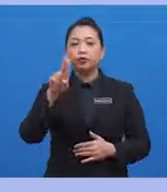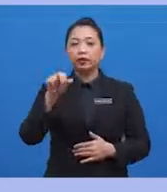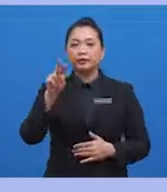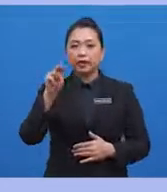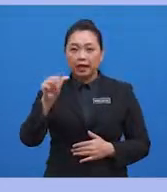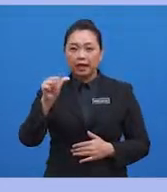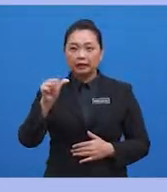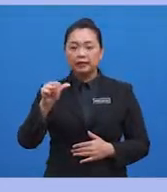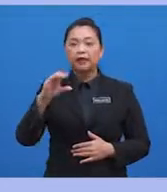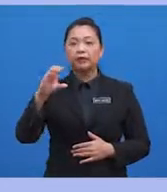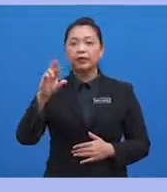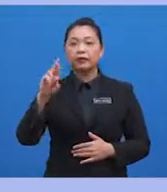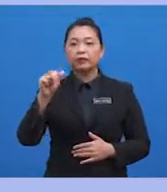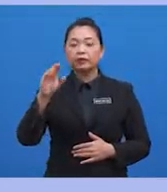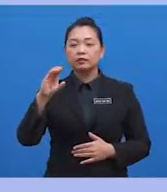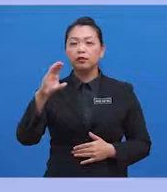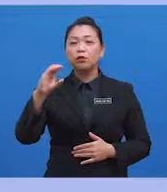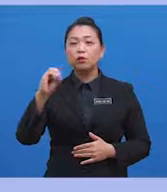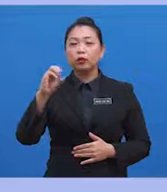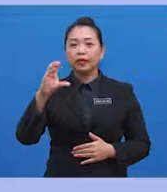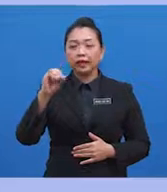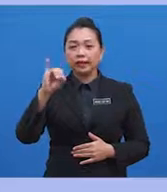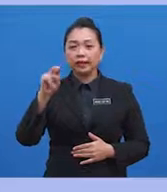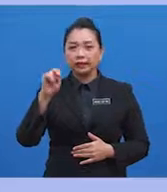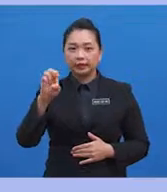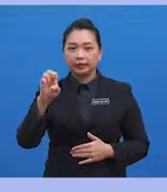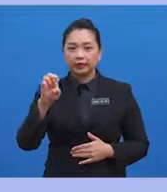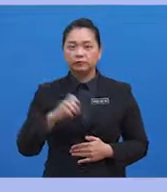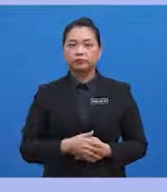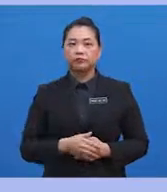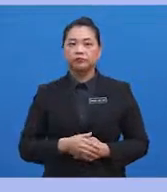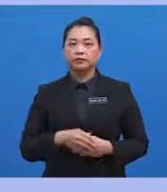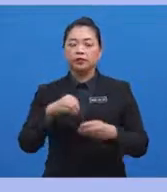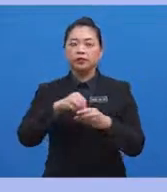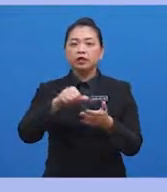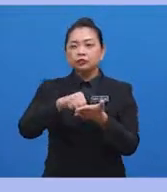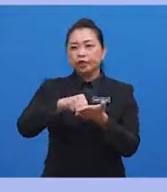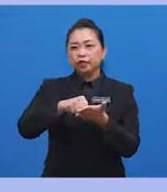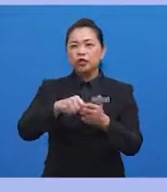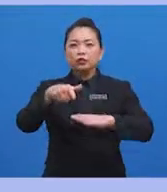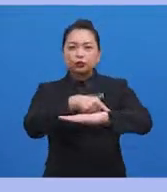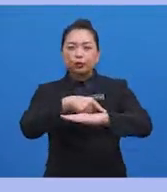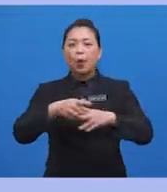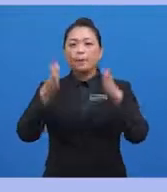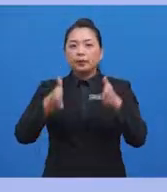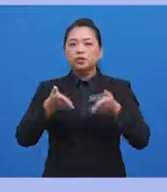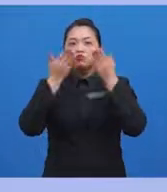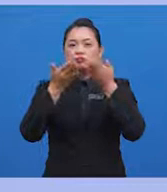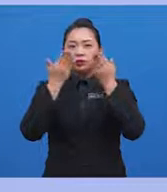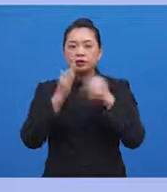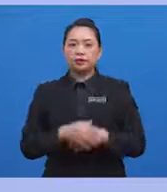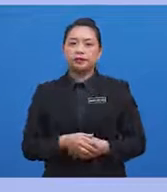In addition to this kind of direct damage, drugs can slow a person's breathing, such as heroin or prescription